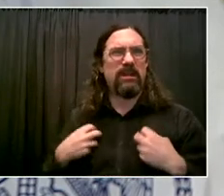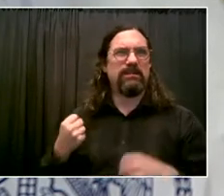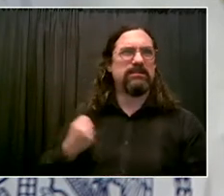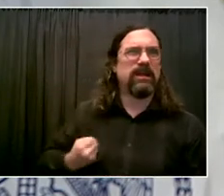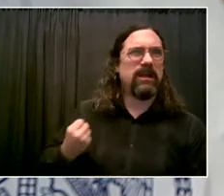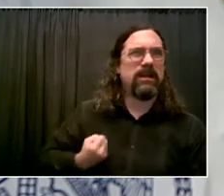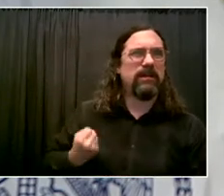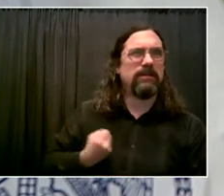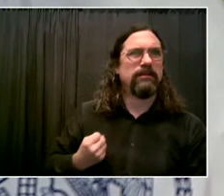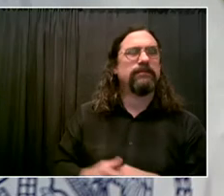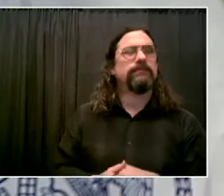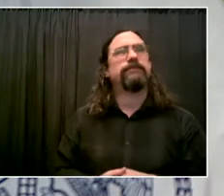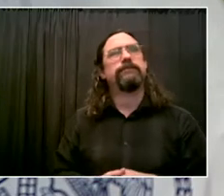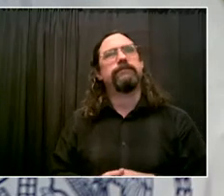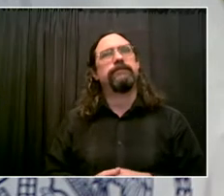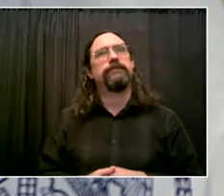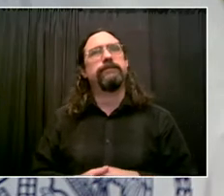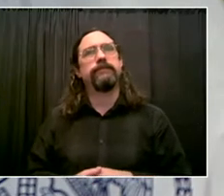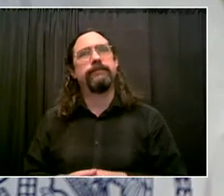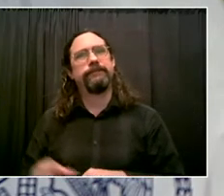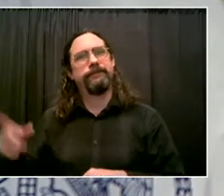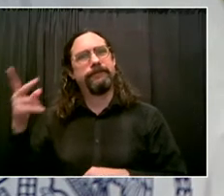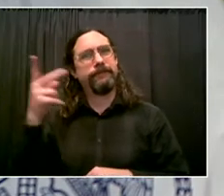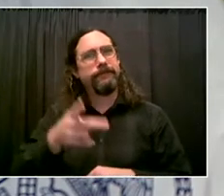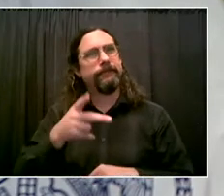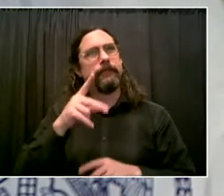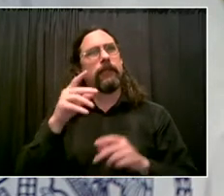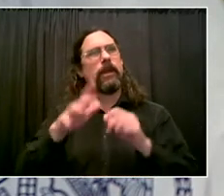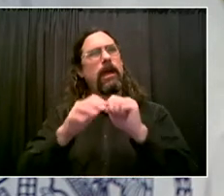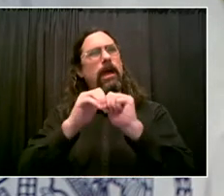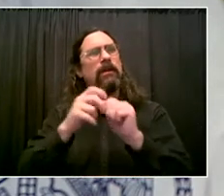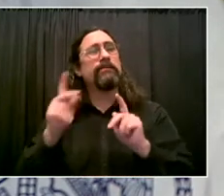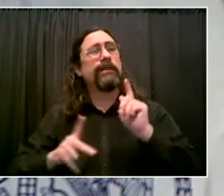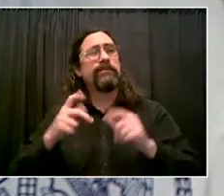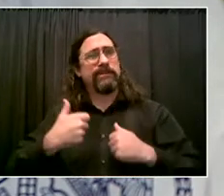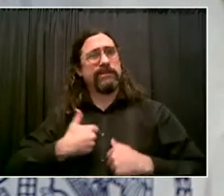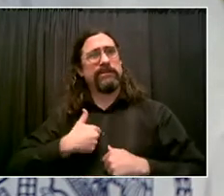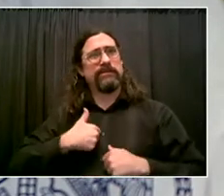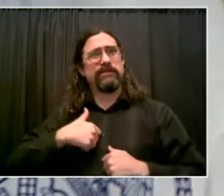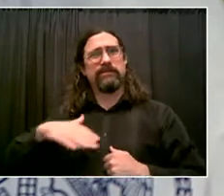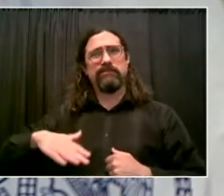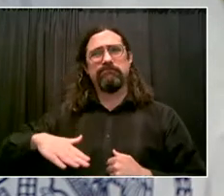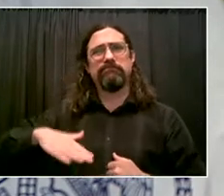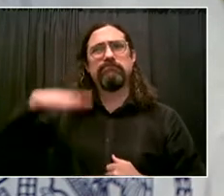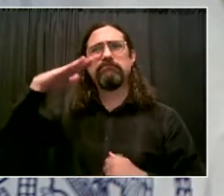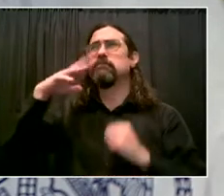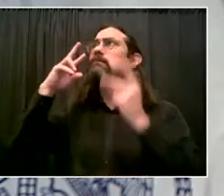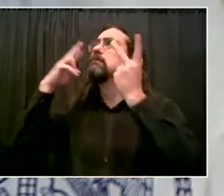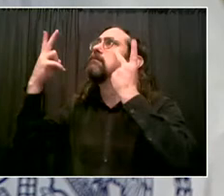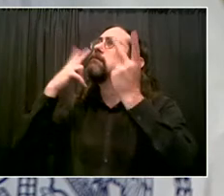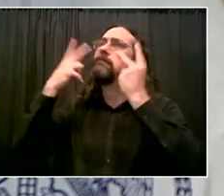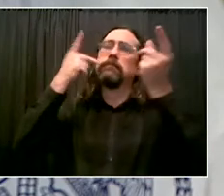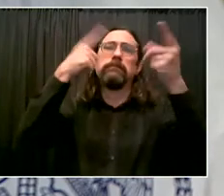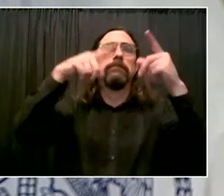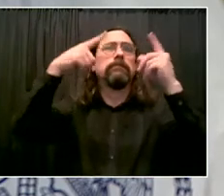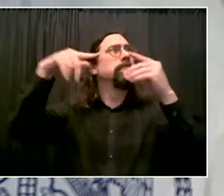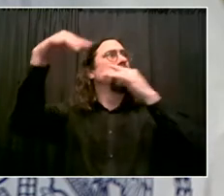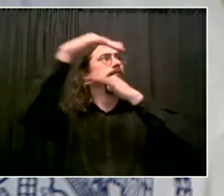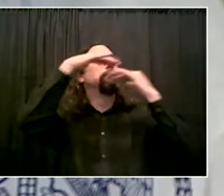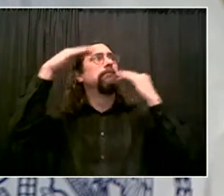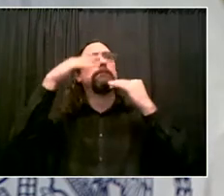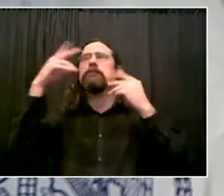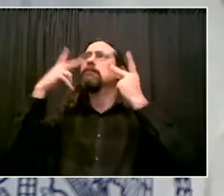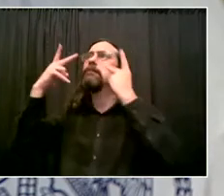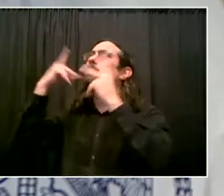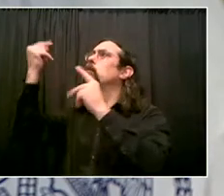the mental health support, whatever it takes. And Julio is someone who feels this deeply. He'll tell you about his own experience.